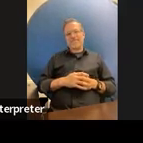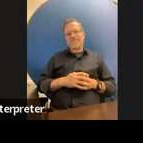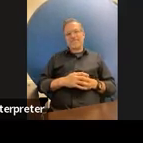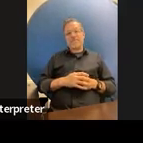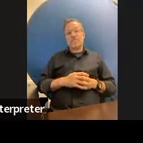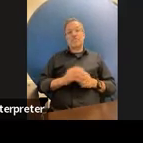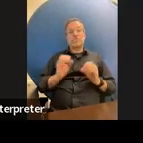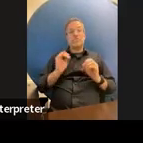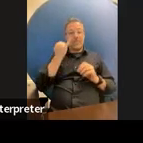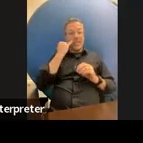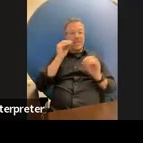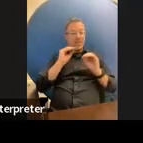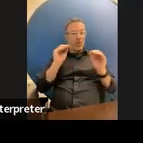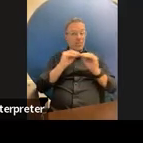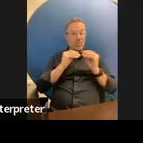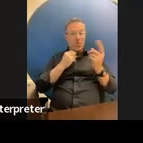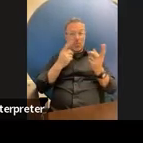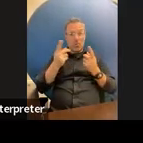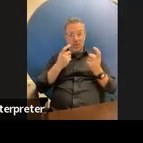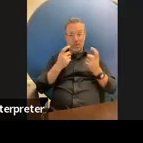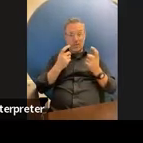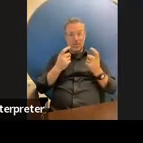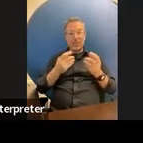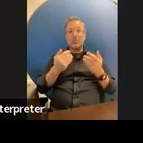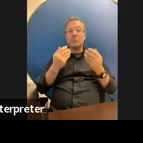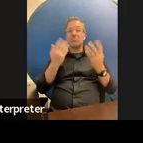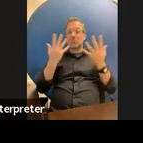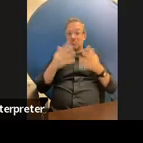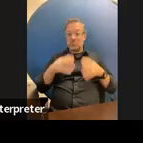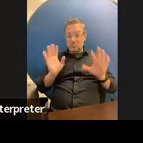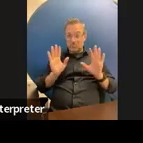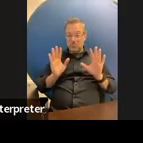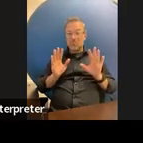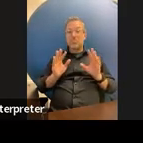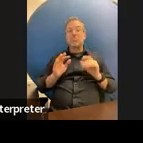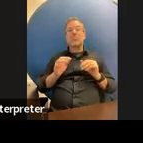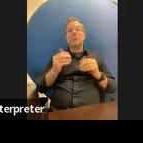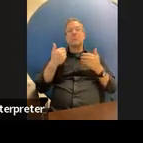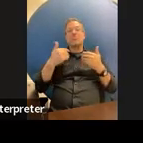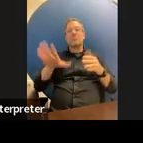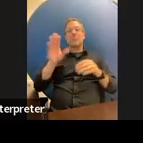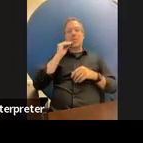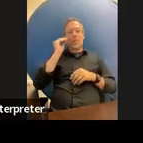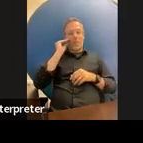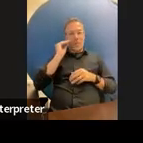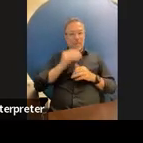there are no more questions we are set and you can go home